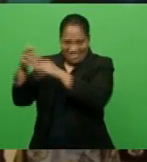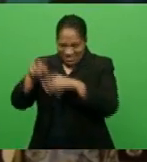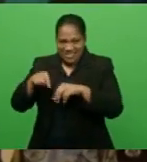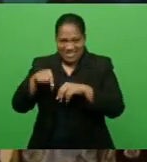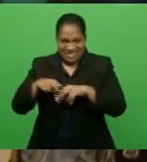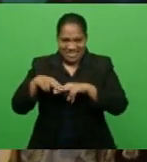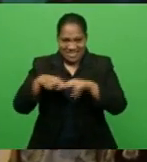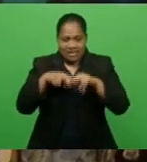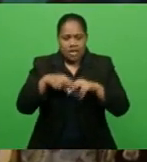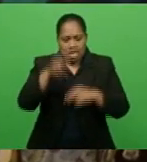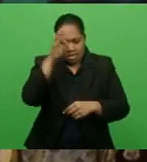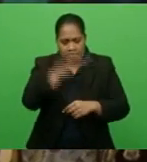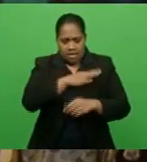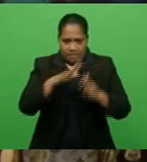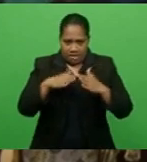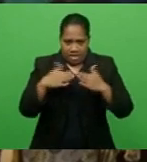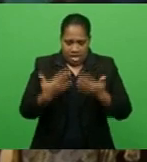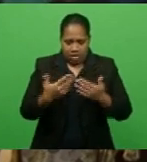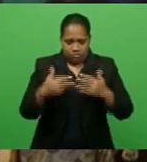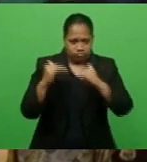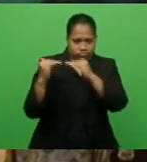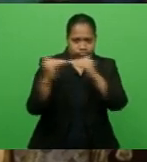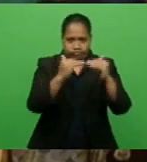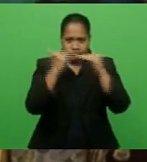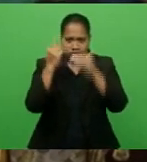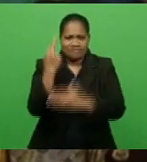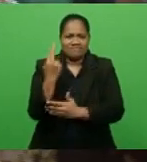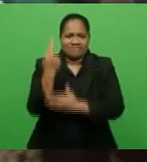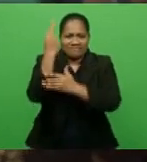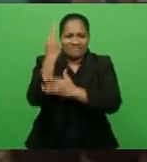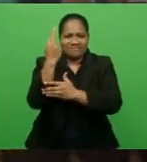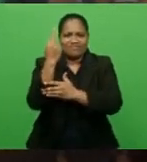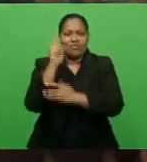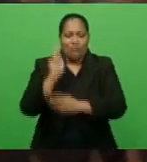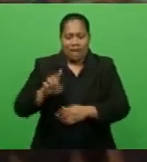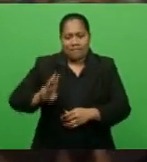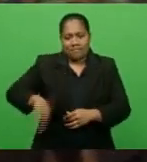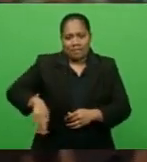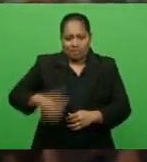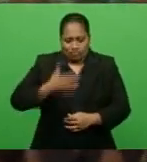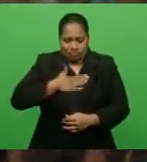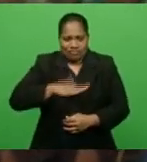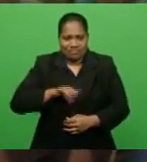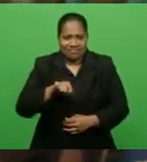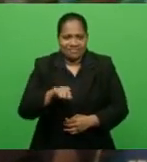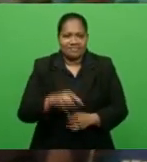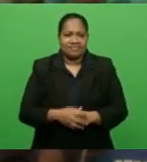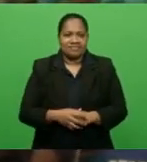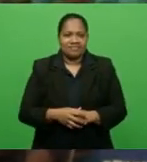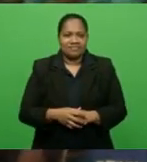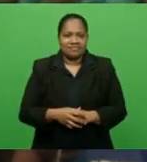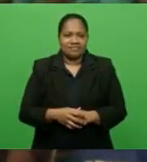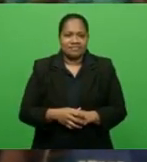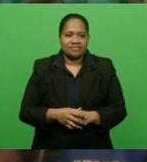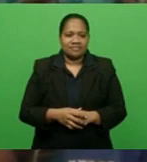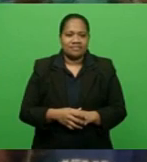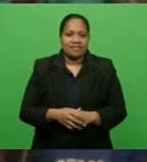now have equal representation, which is something the members wanted. Apply the one-who approach.